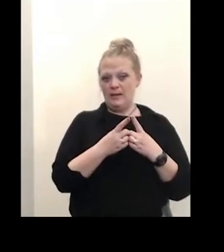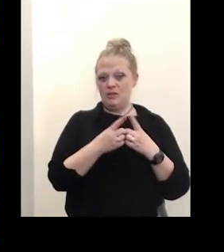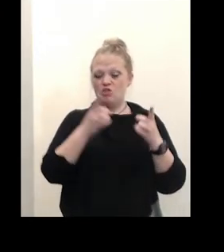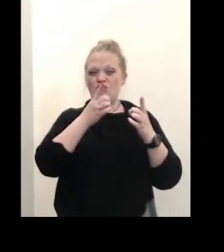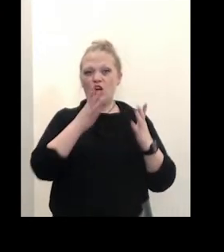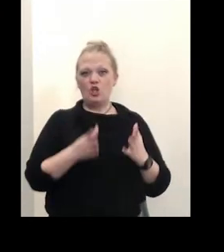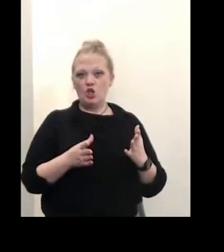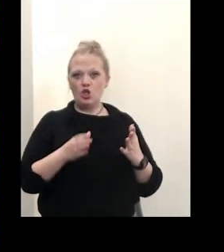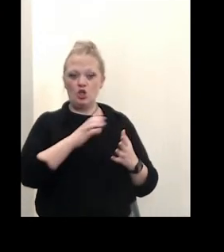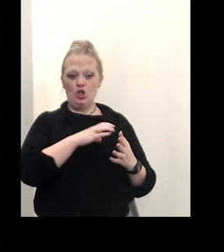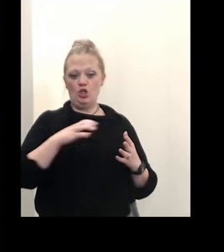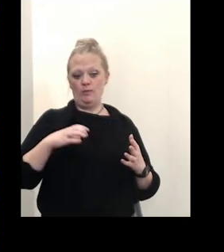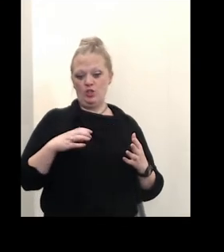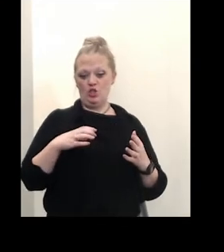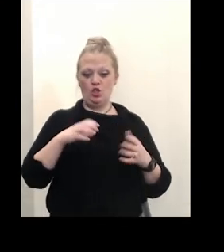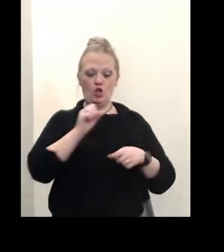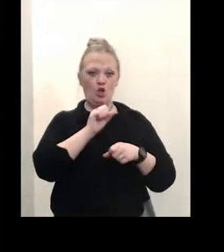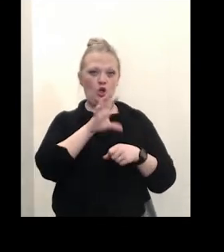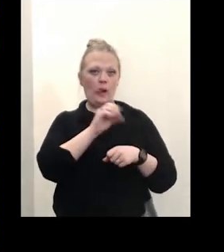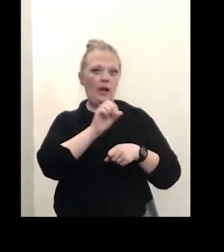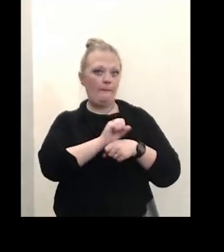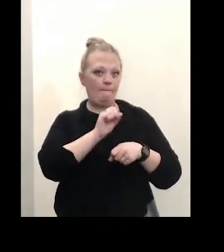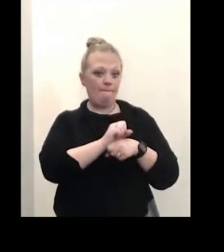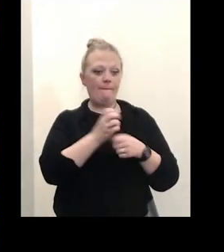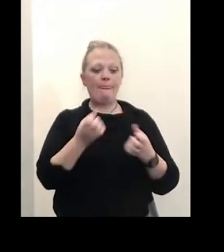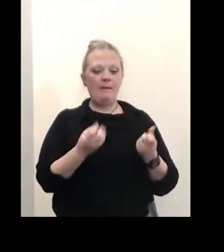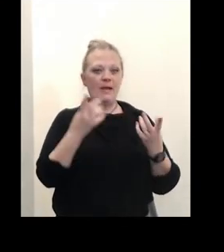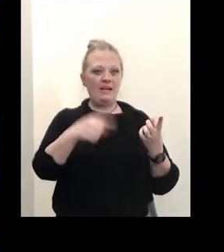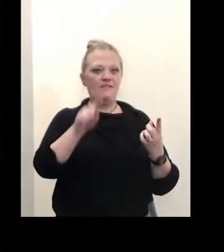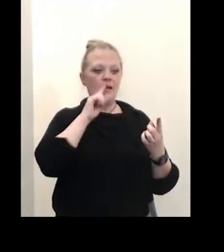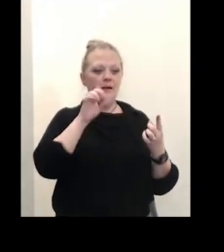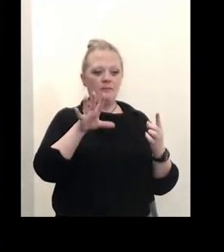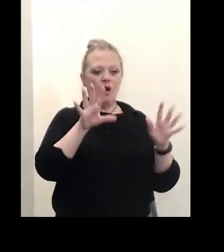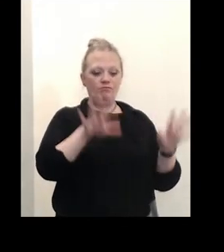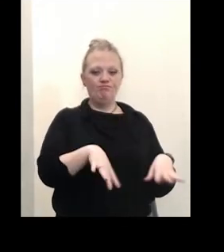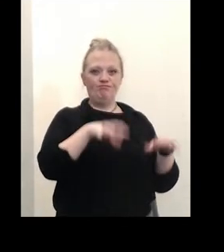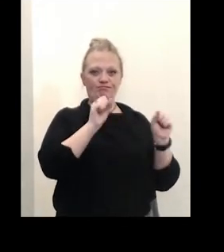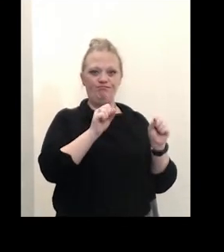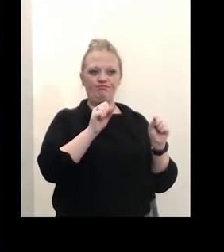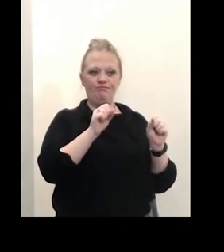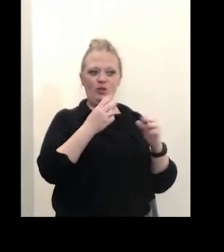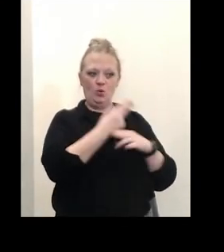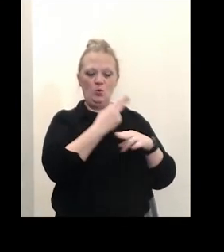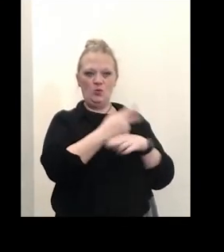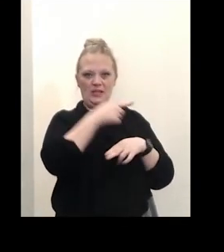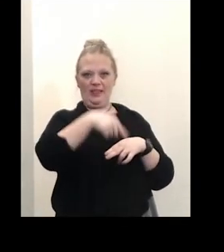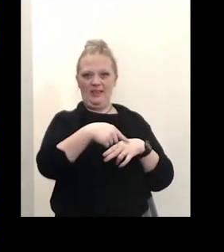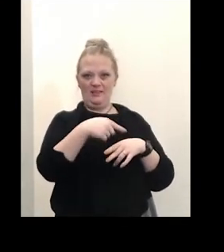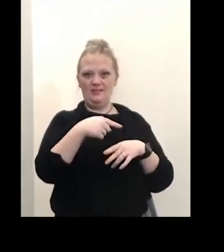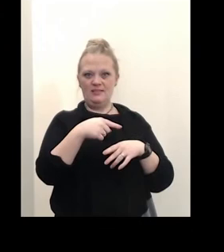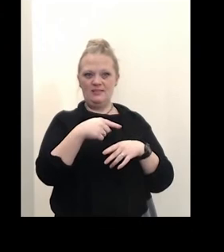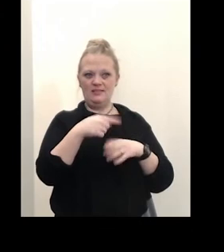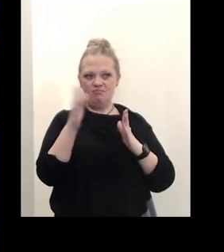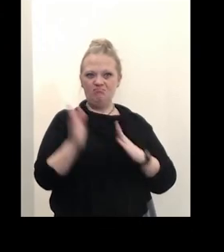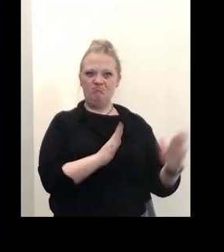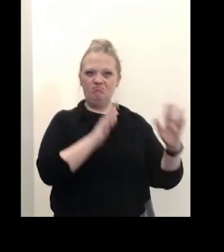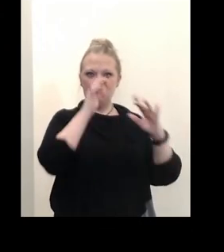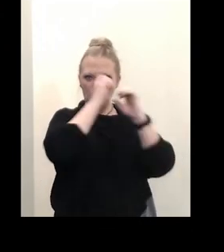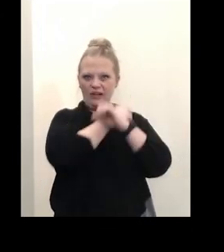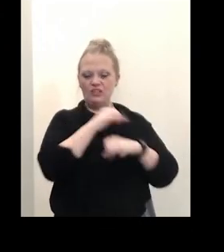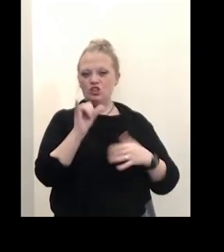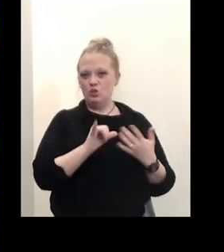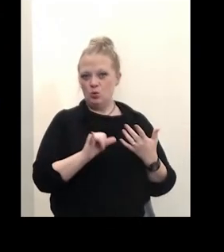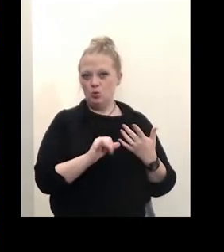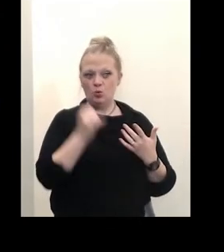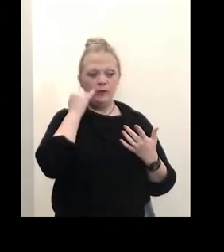commissioner or colleagues many of them are adopting this strategy or strategy too so um and for people that need documentation